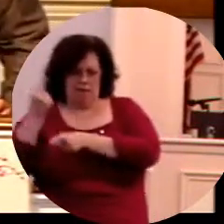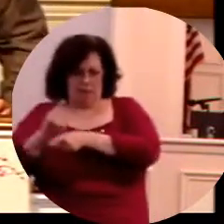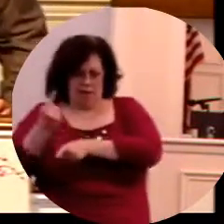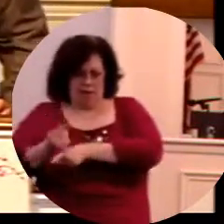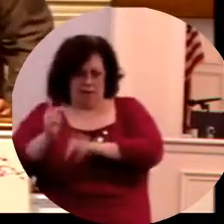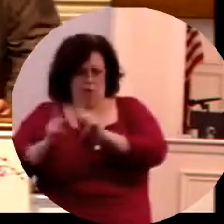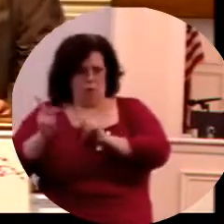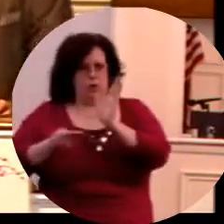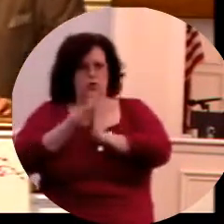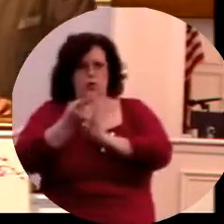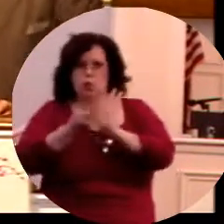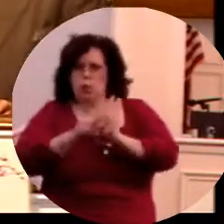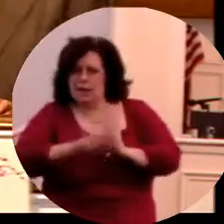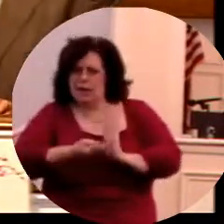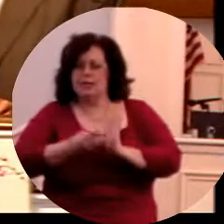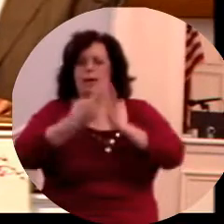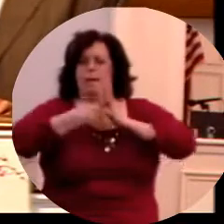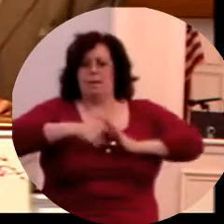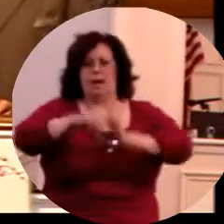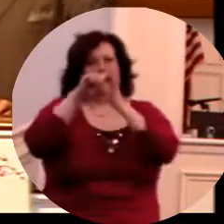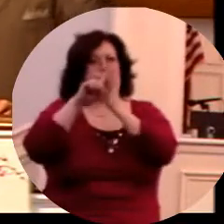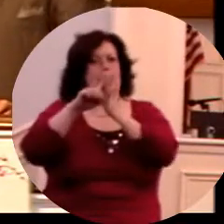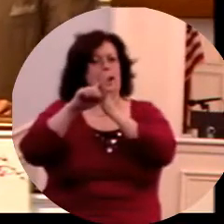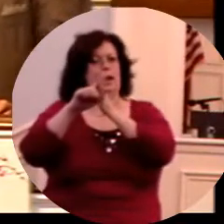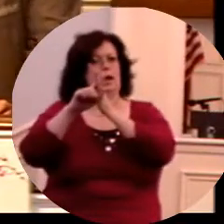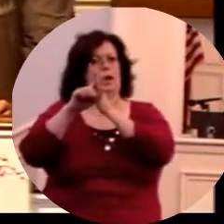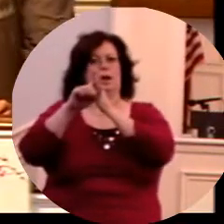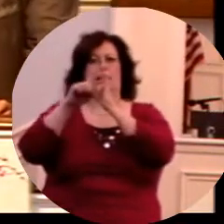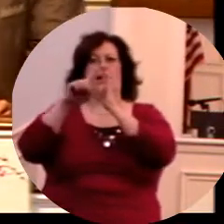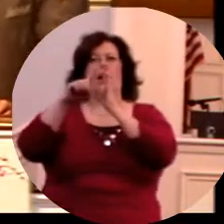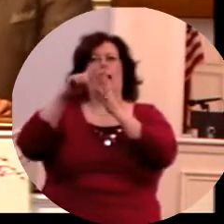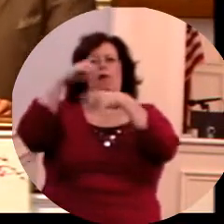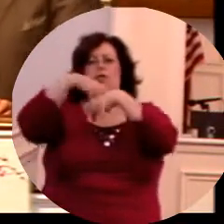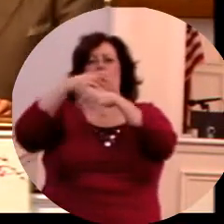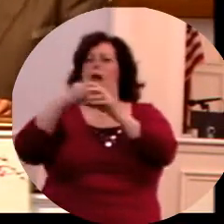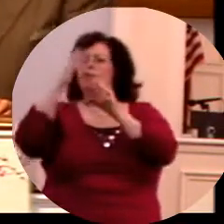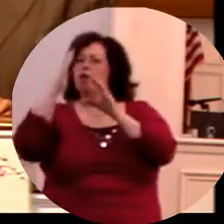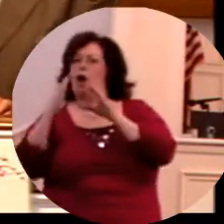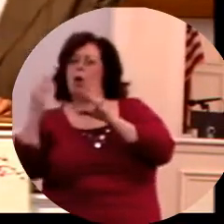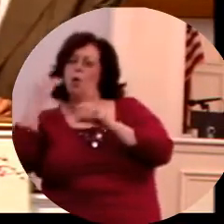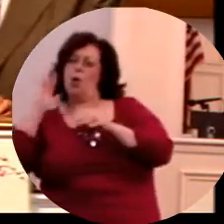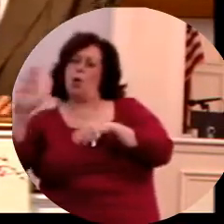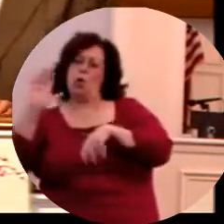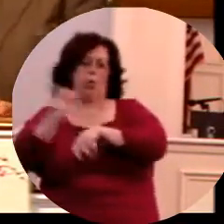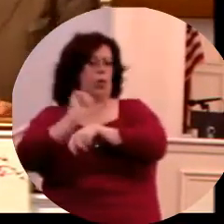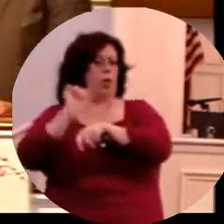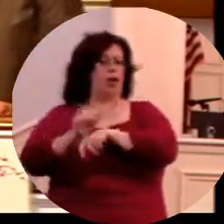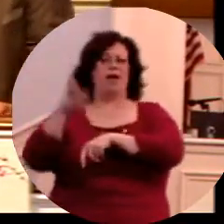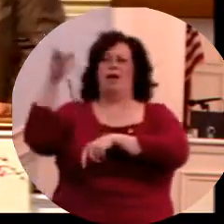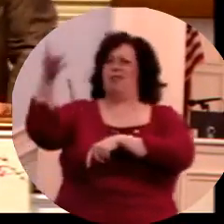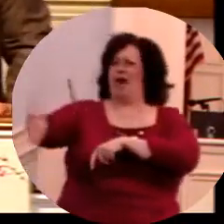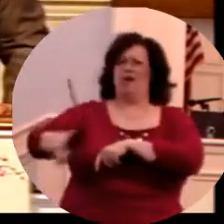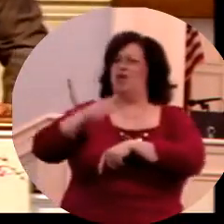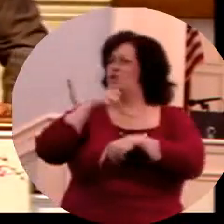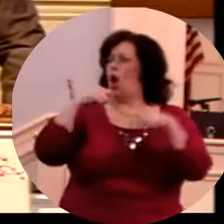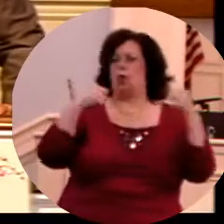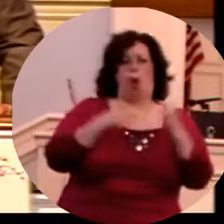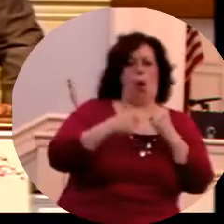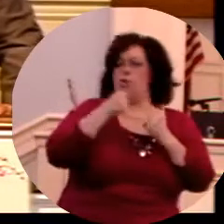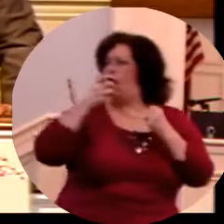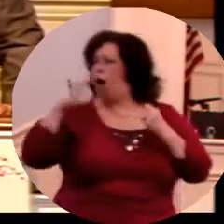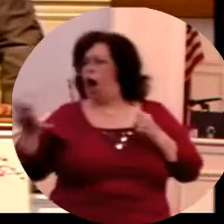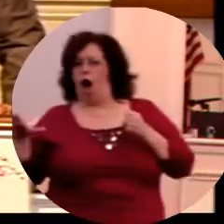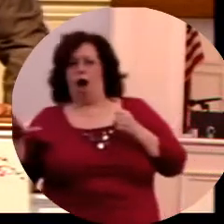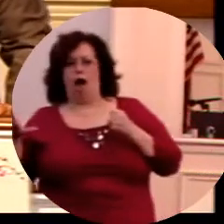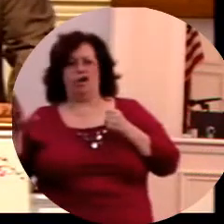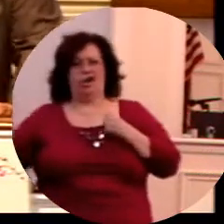the Amen, the faithful and the true witness, the beginning of the creation of God. I know thy works, that thou art neither